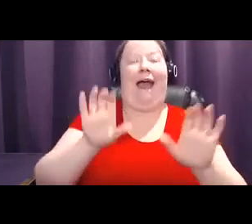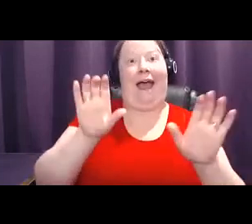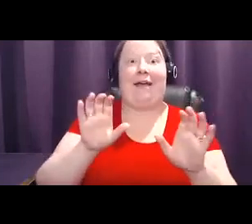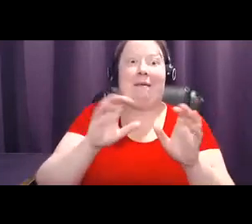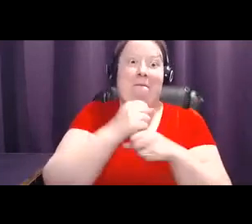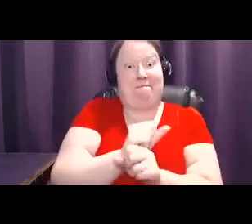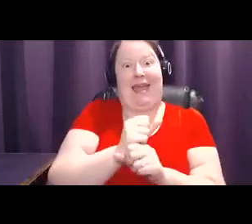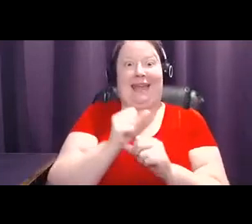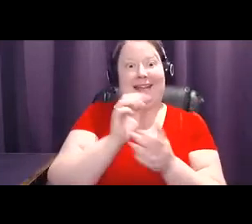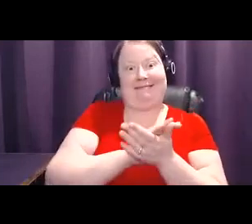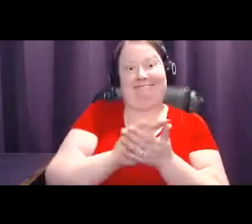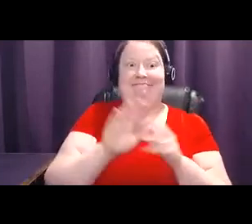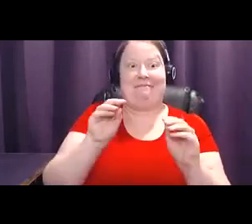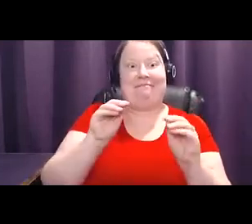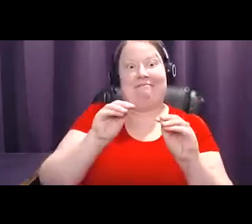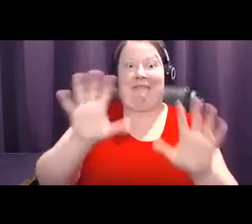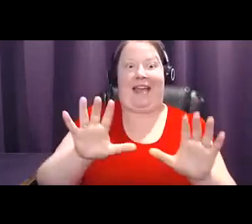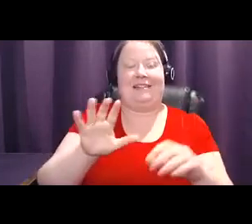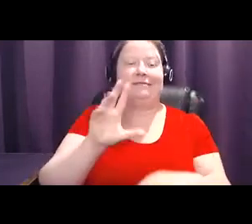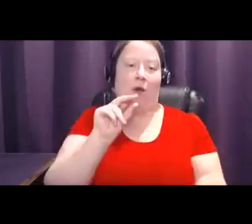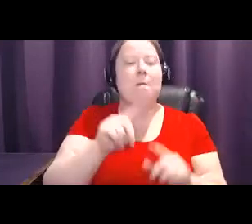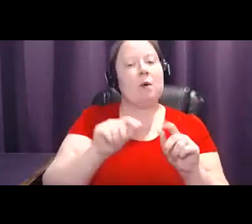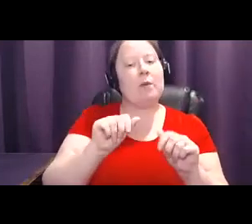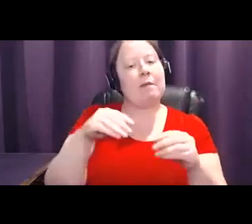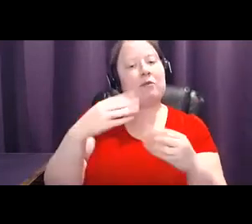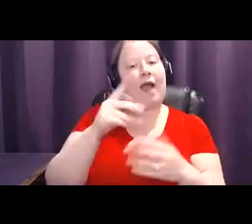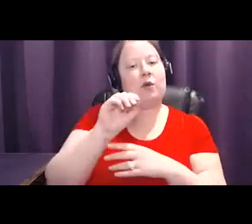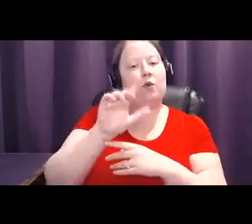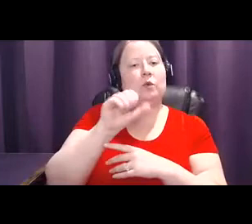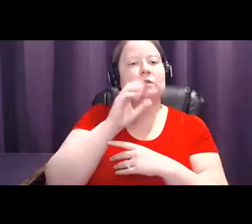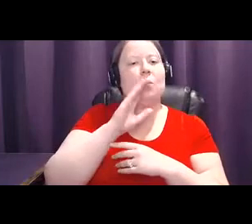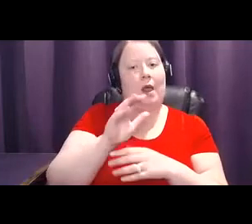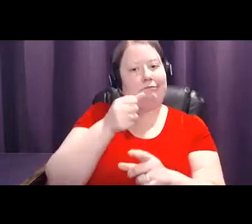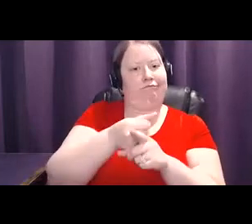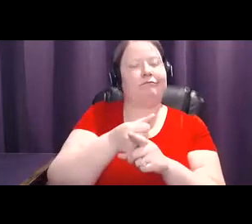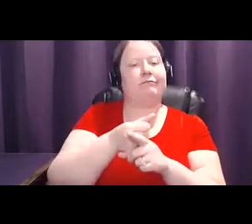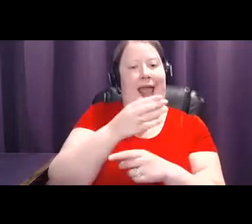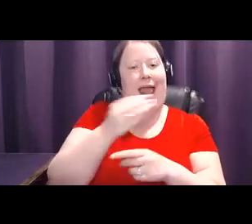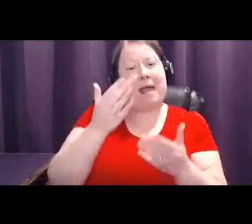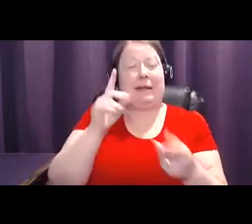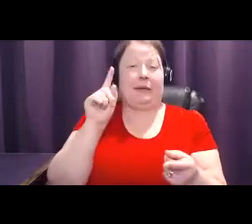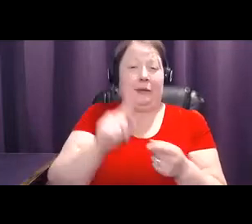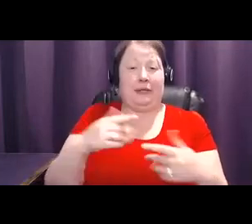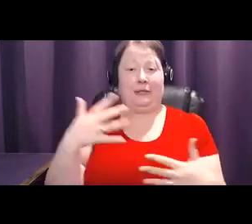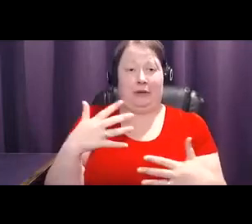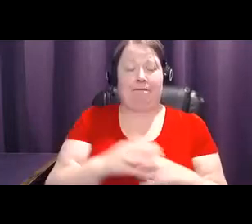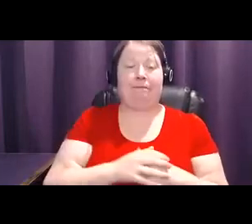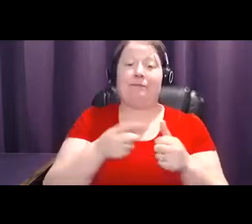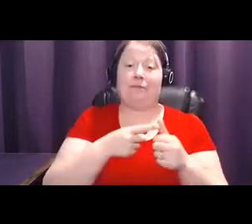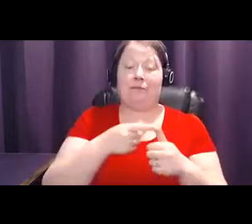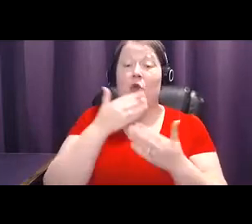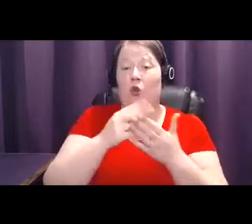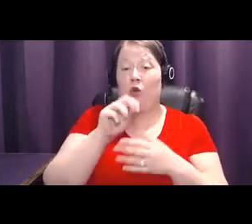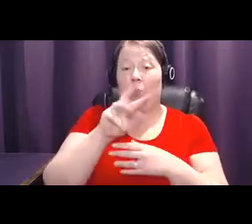some tools that could help you change everything and maybe make it less scary. Let's start with the good news. If you find breast cancer early,